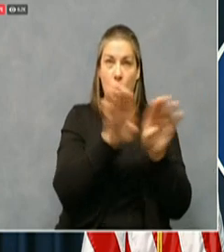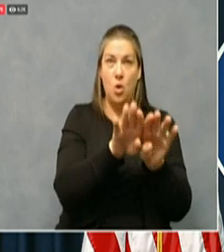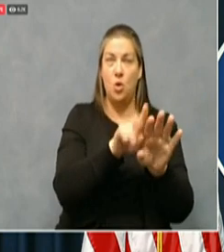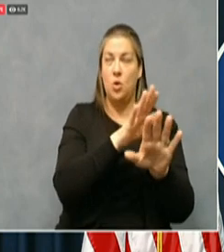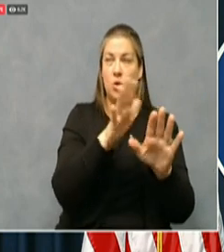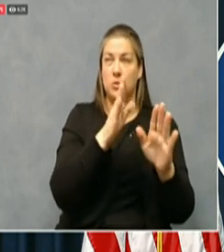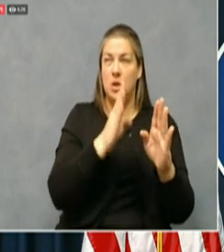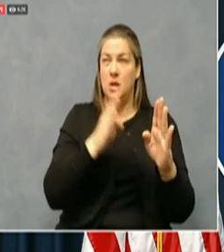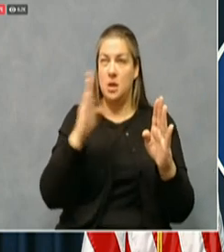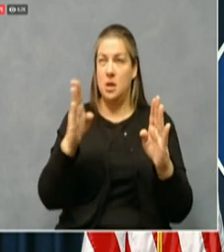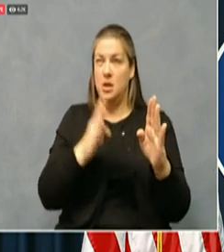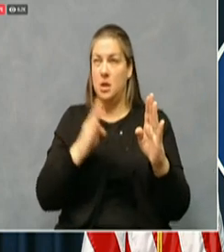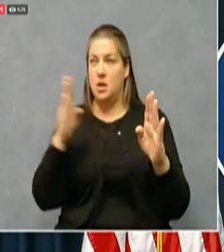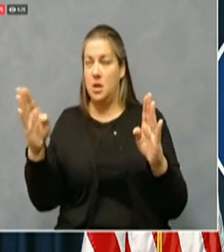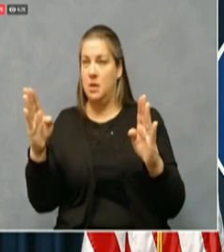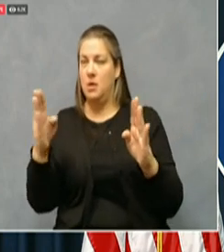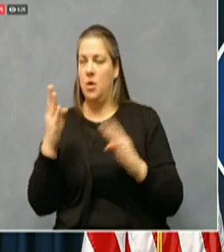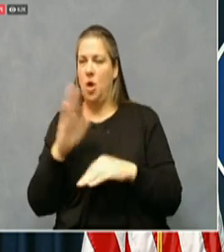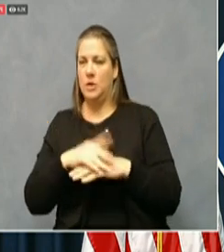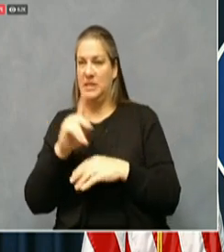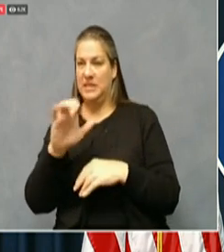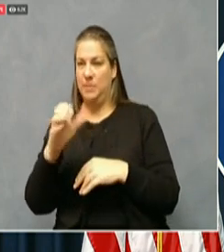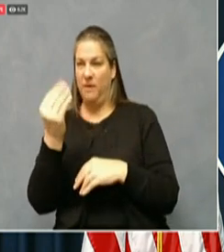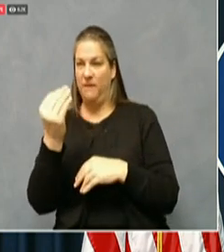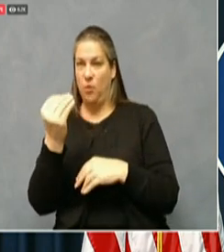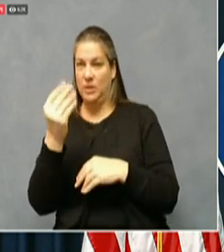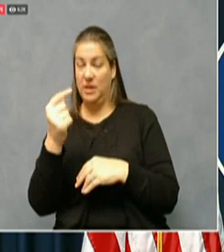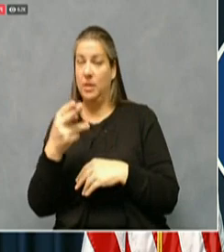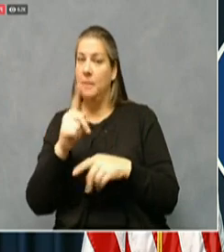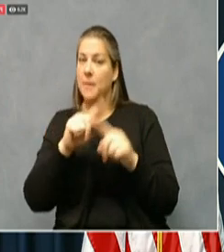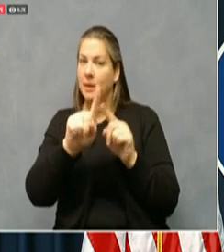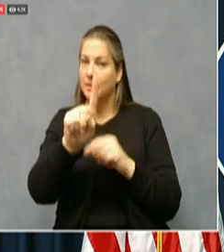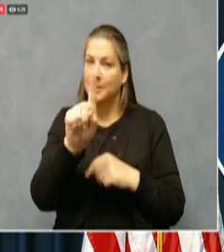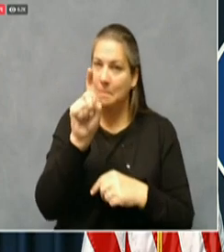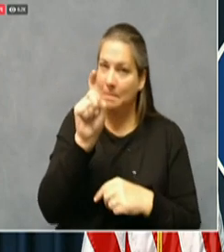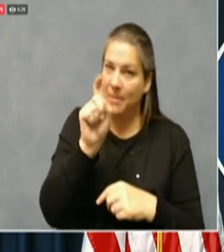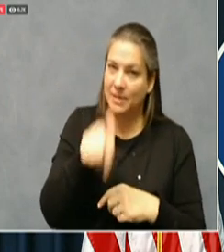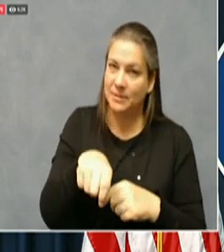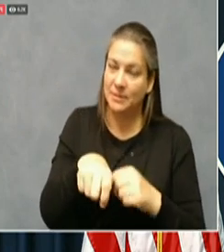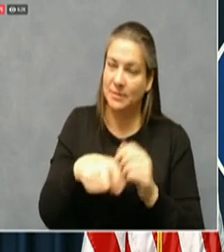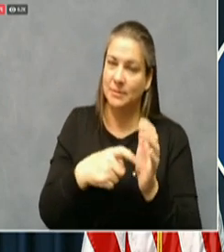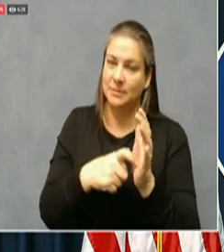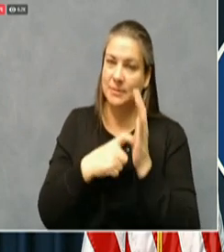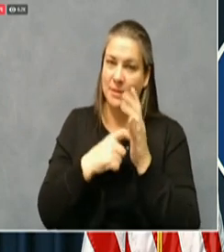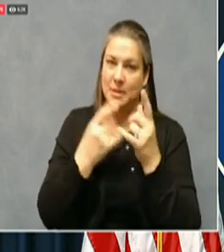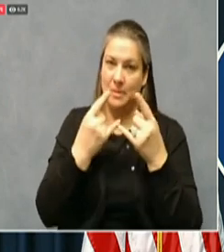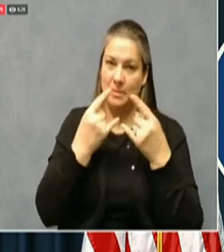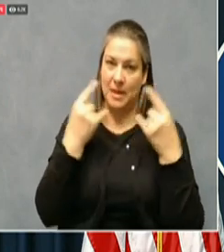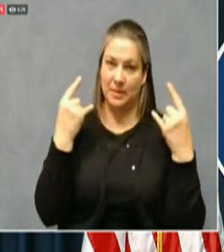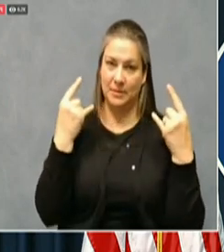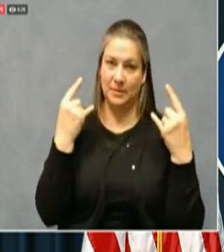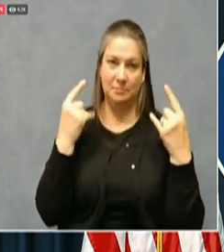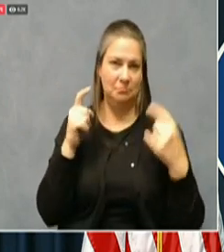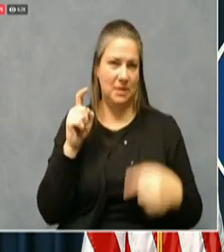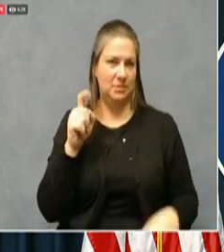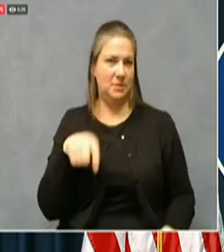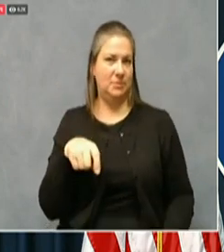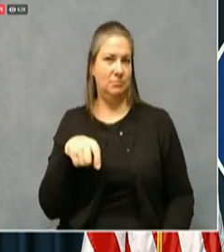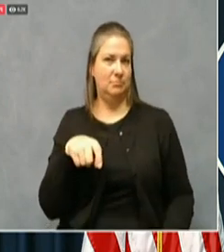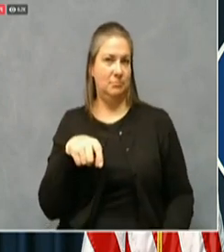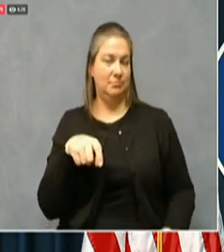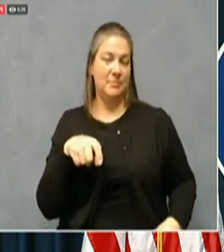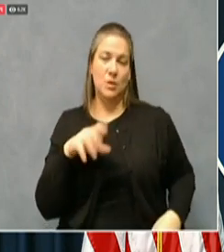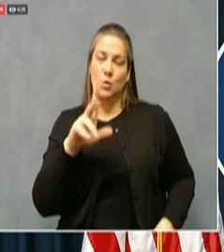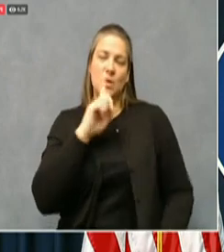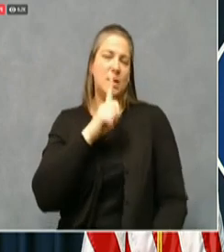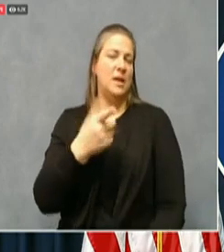commitment on the mask mandate because we definitely got to a point where originally and this is all across this isn't